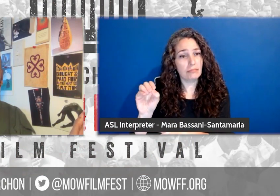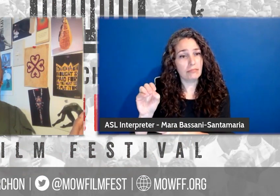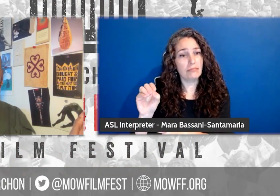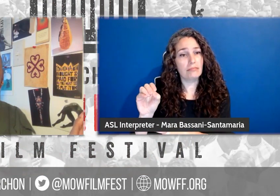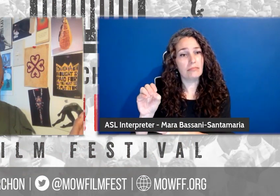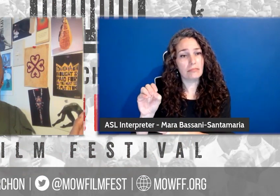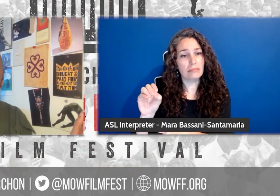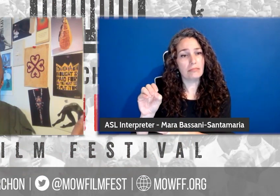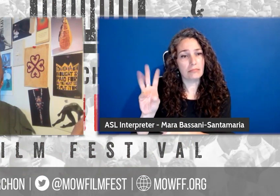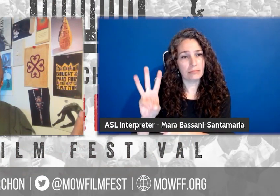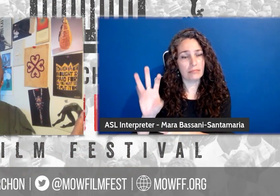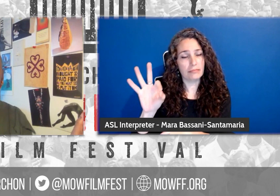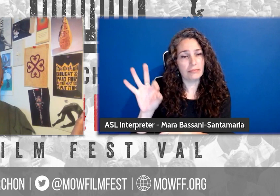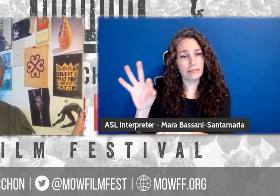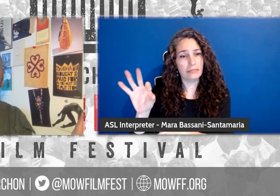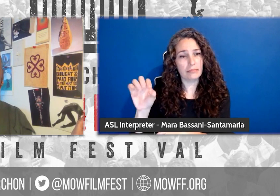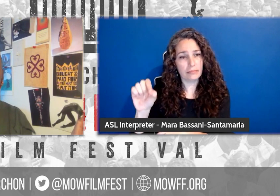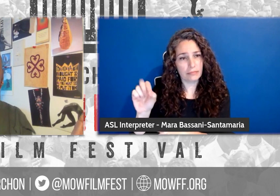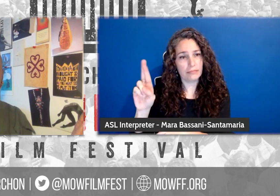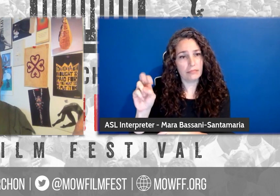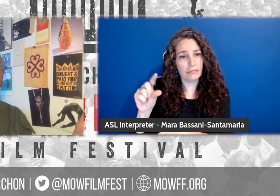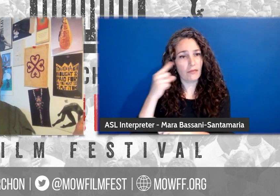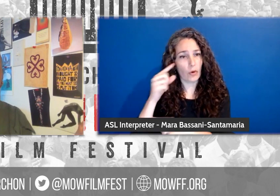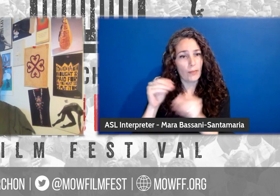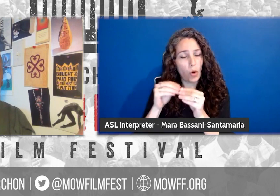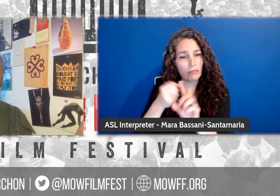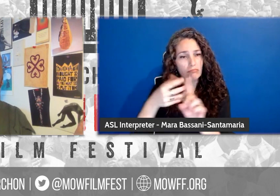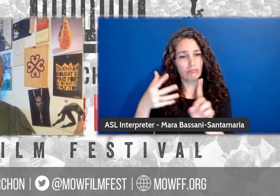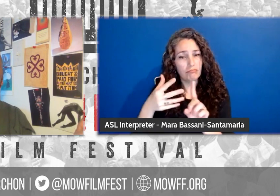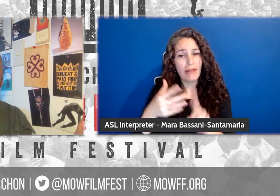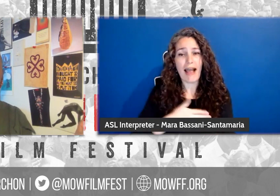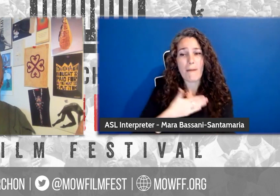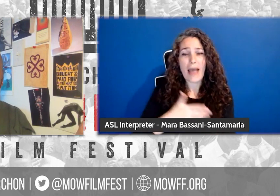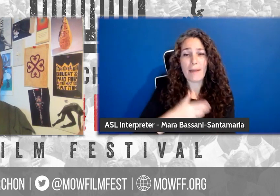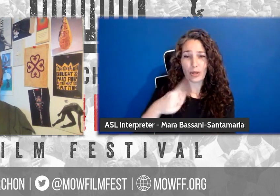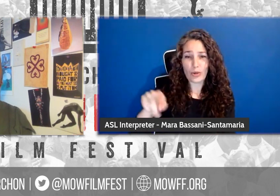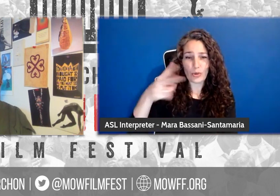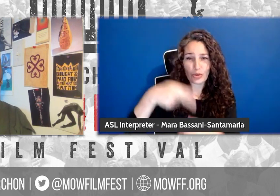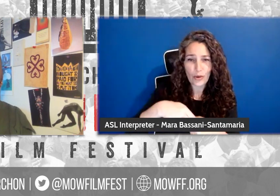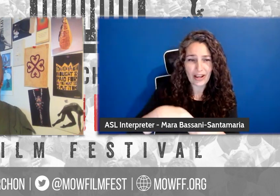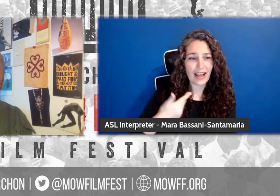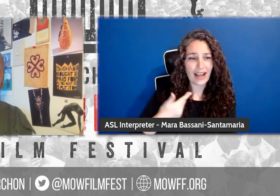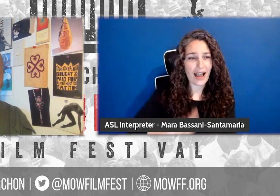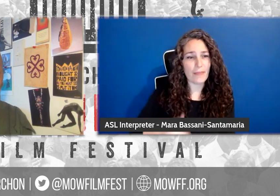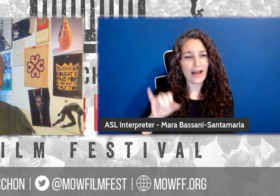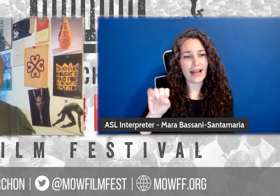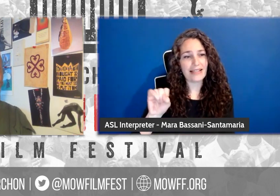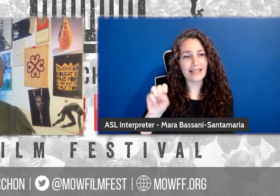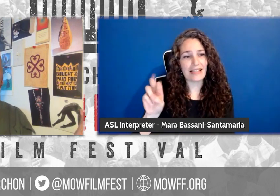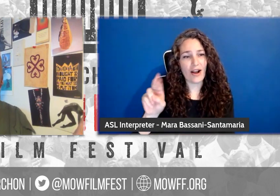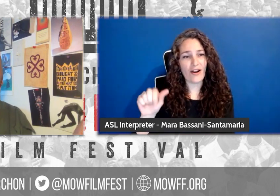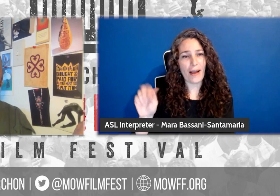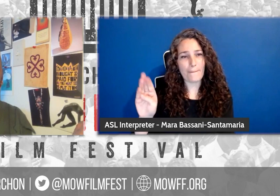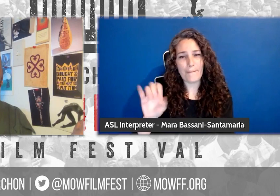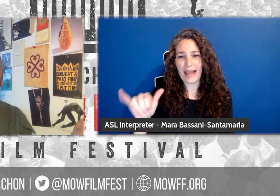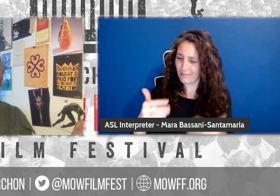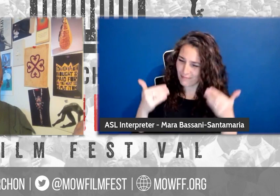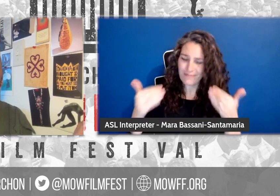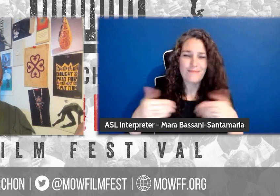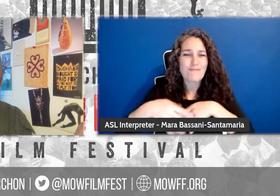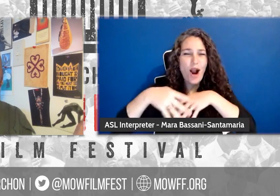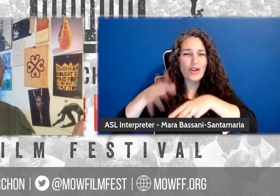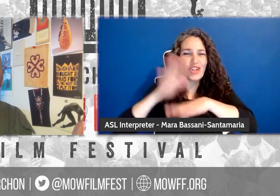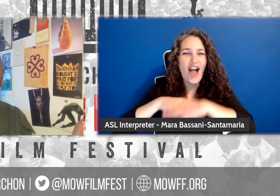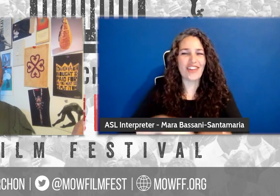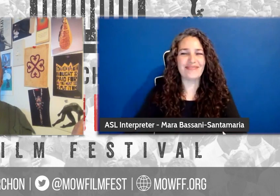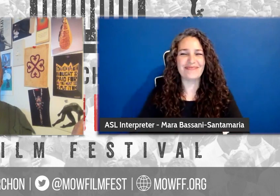.mowff.org for more details. So happy you joined us. I'm Isisara Bey.